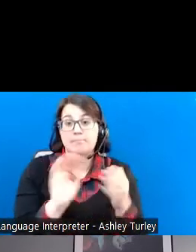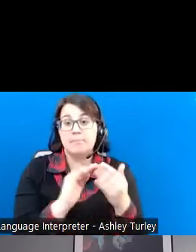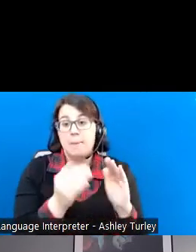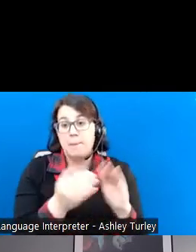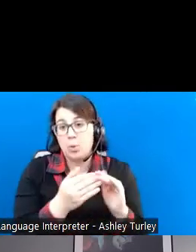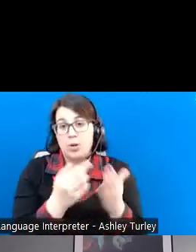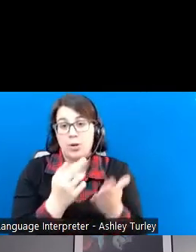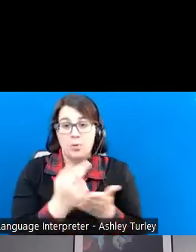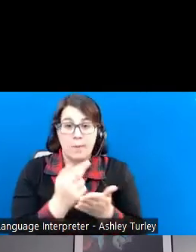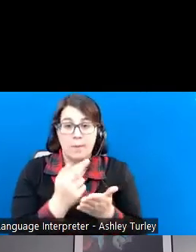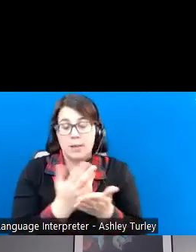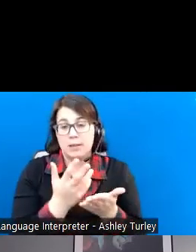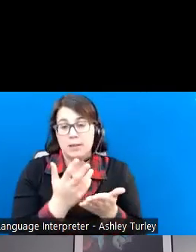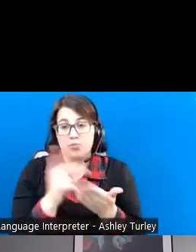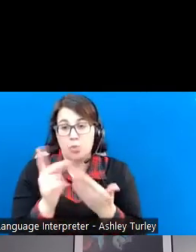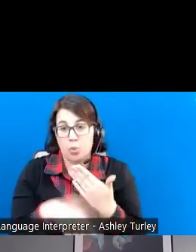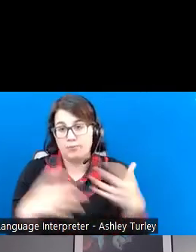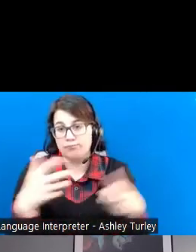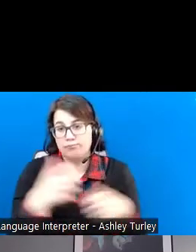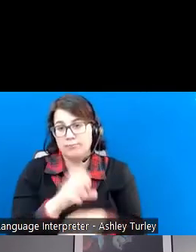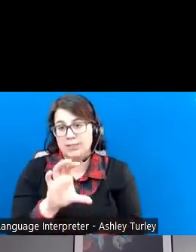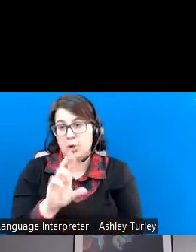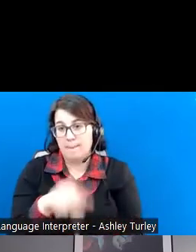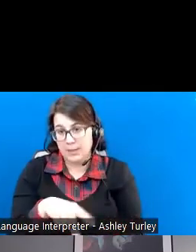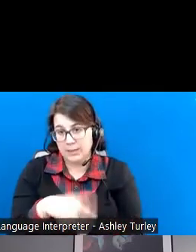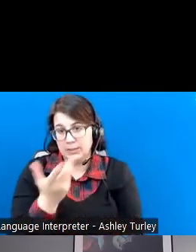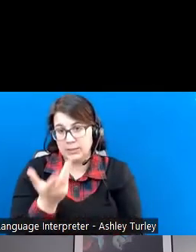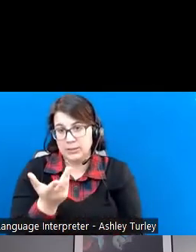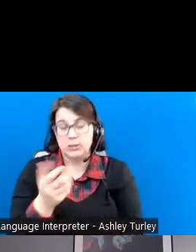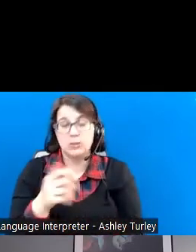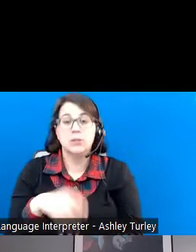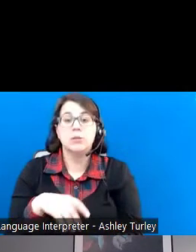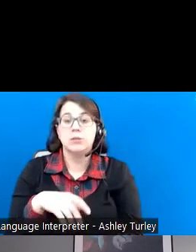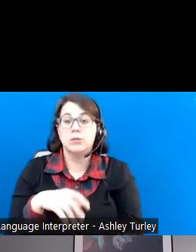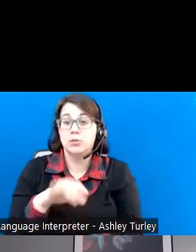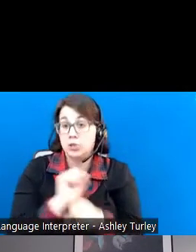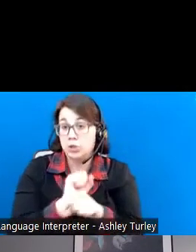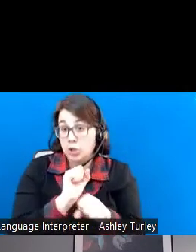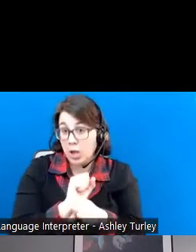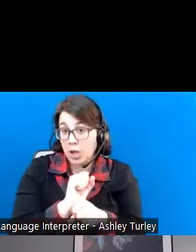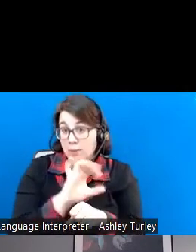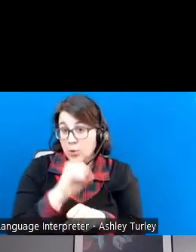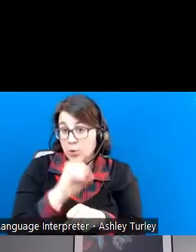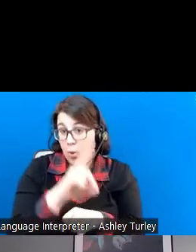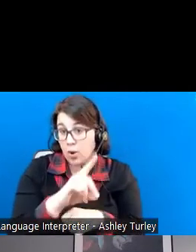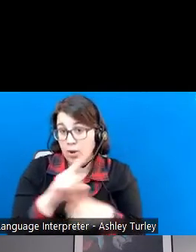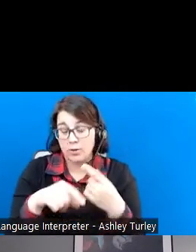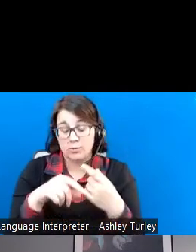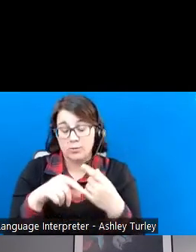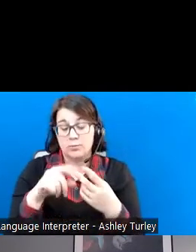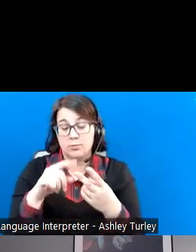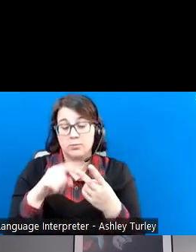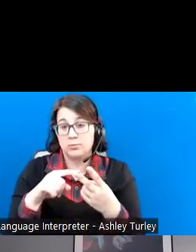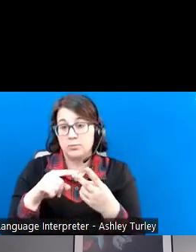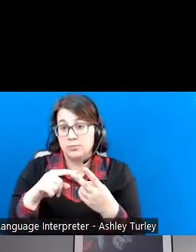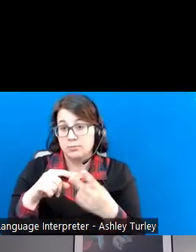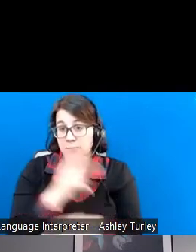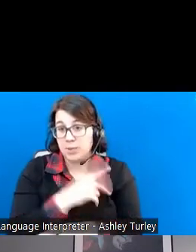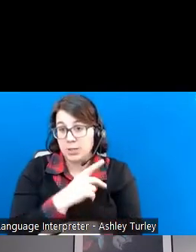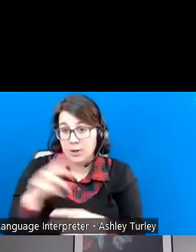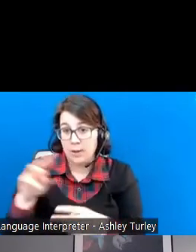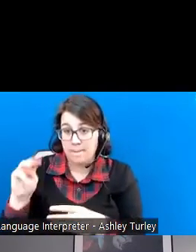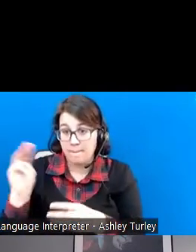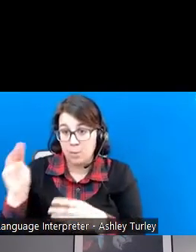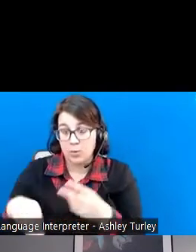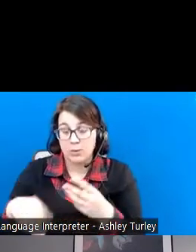programs or CRPs like Job Squad or Pace in Morgantown, Goodwill, Rustle, Nesbeth Services, Gateway